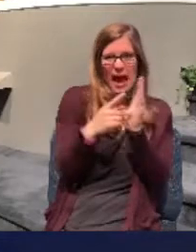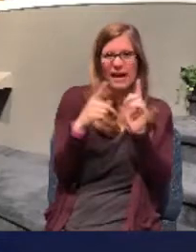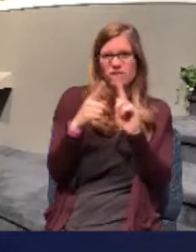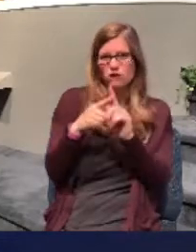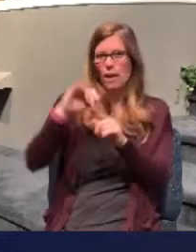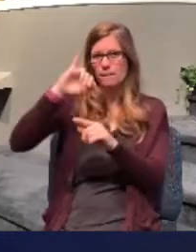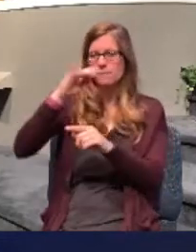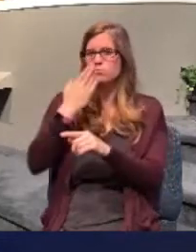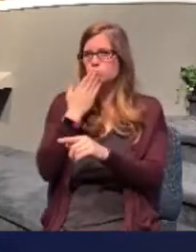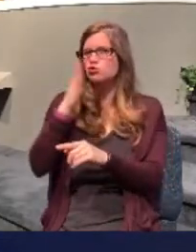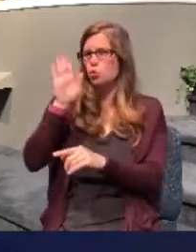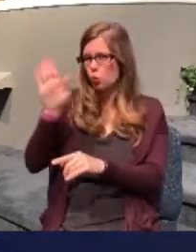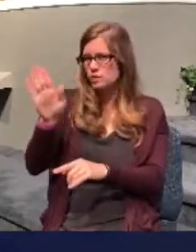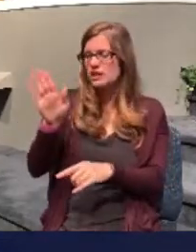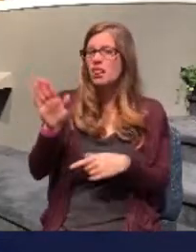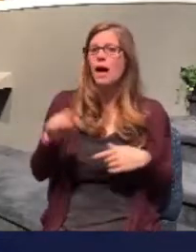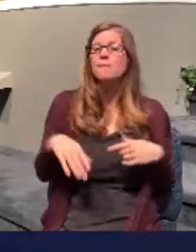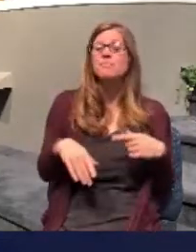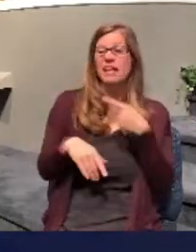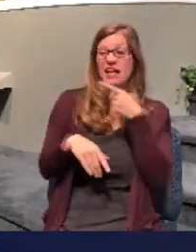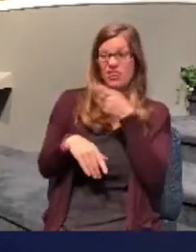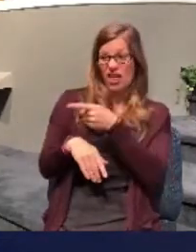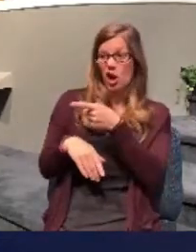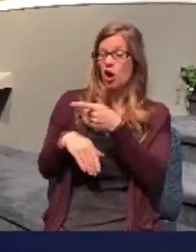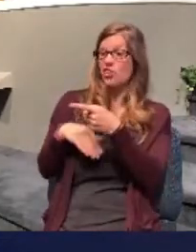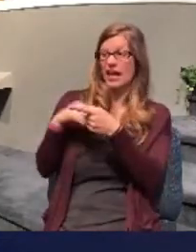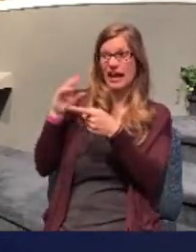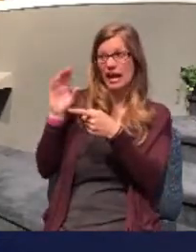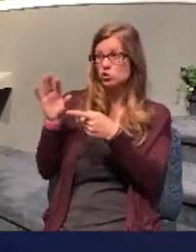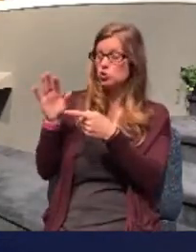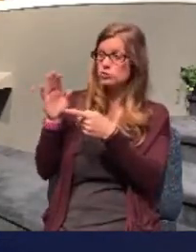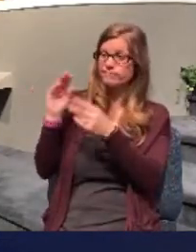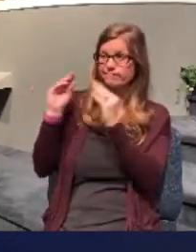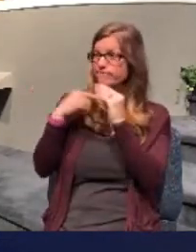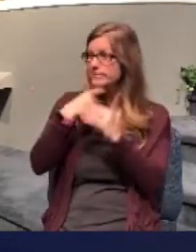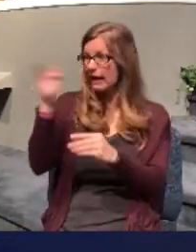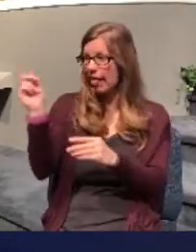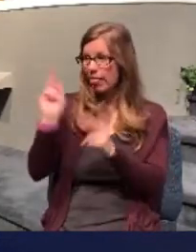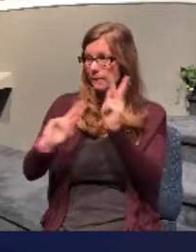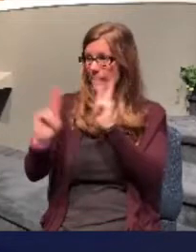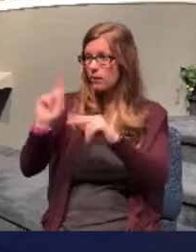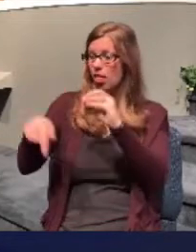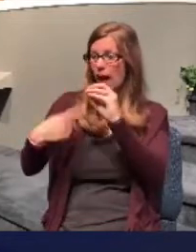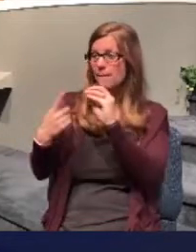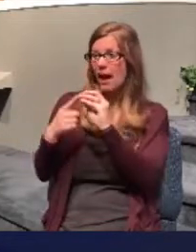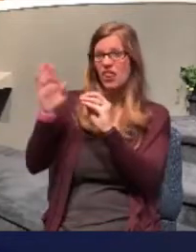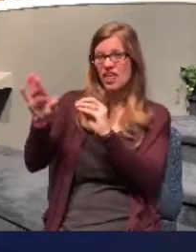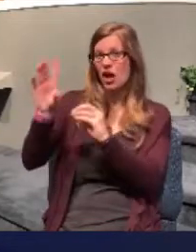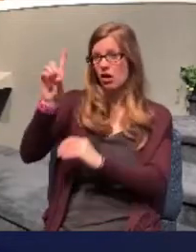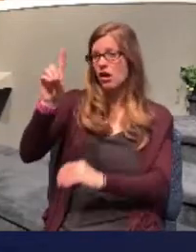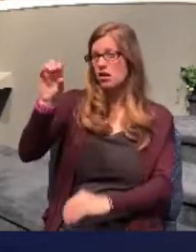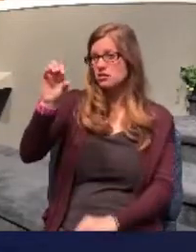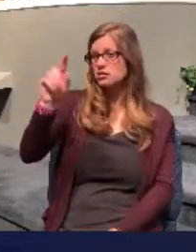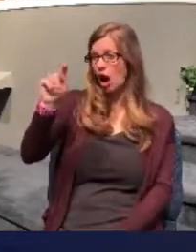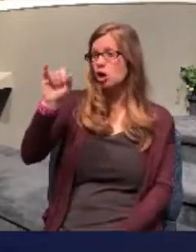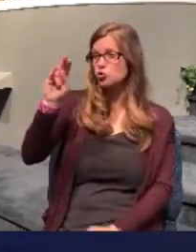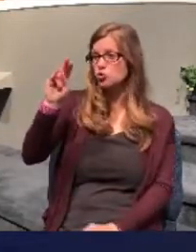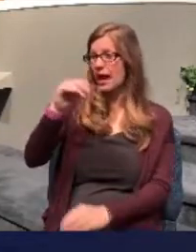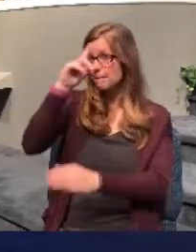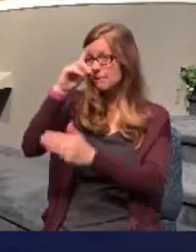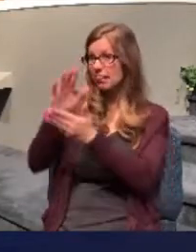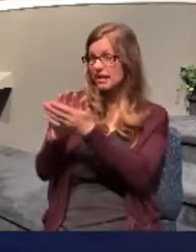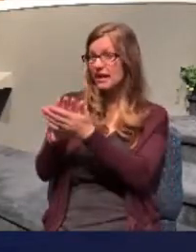Jerusalem where they had defended their doctrinal position that Gentile believers did not have to be